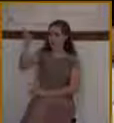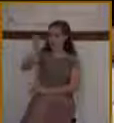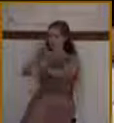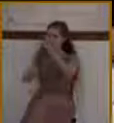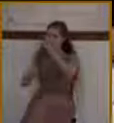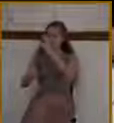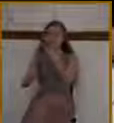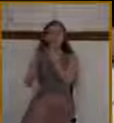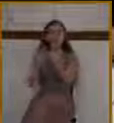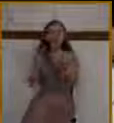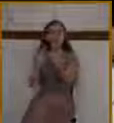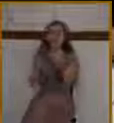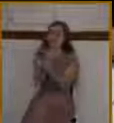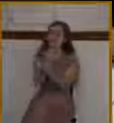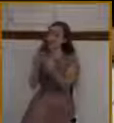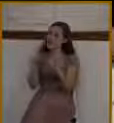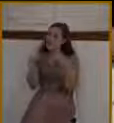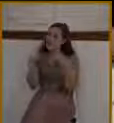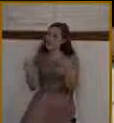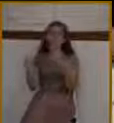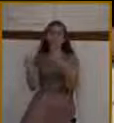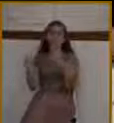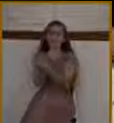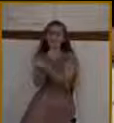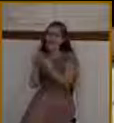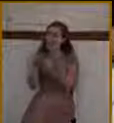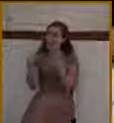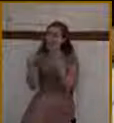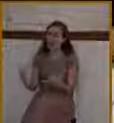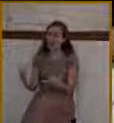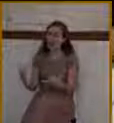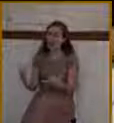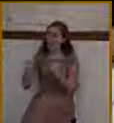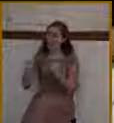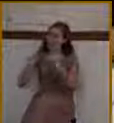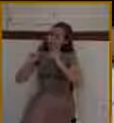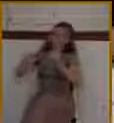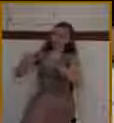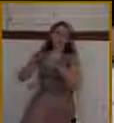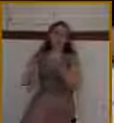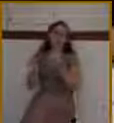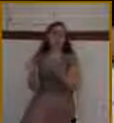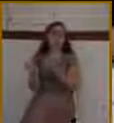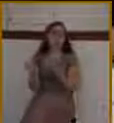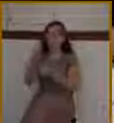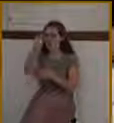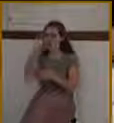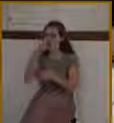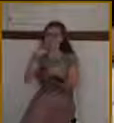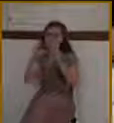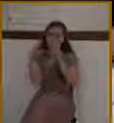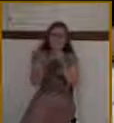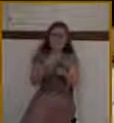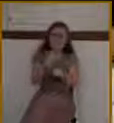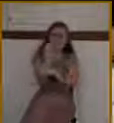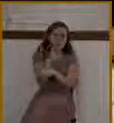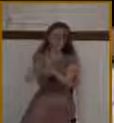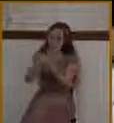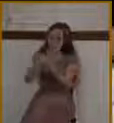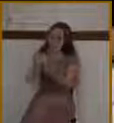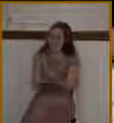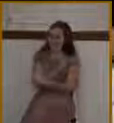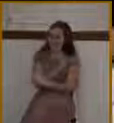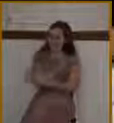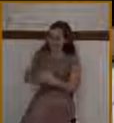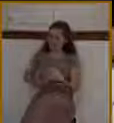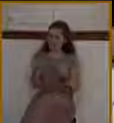They want the Messiah to take control and throw off the shackles of Rome and be their king at that very moment. But they did